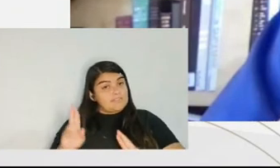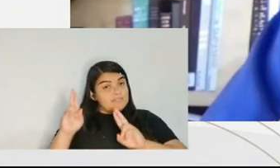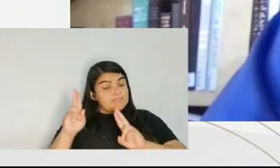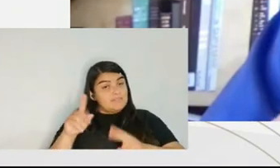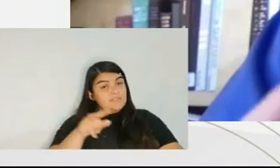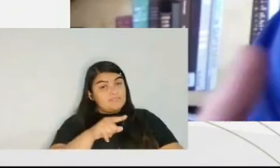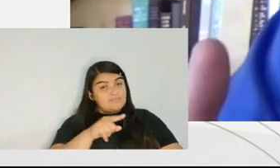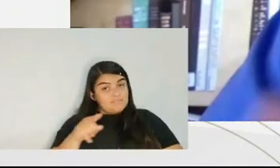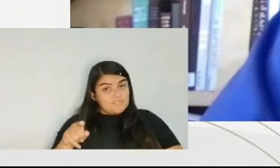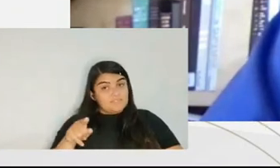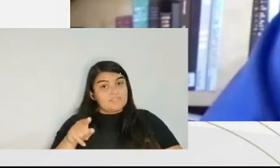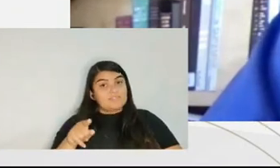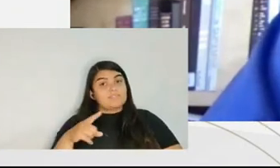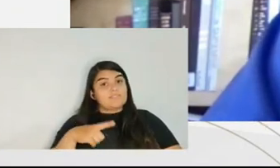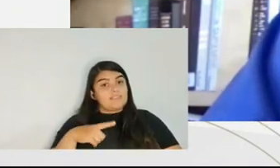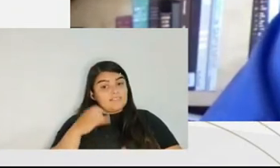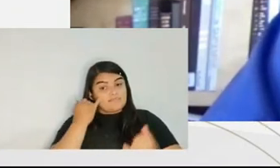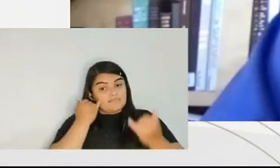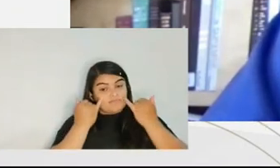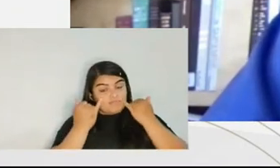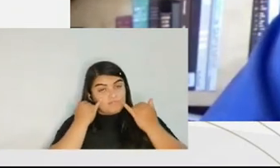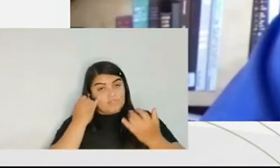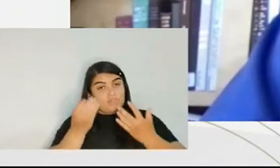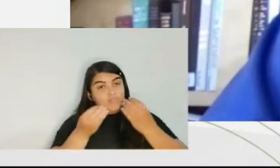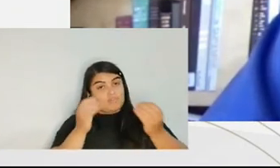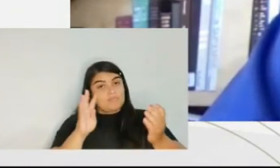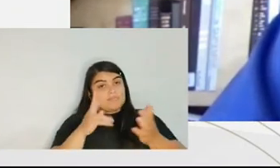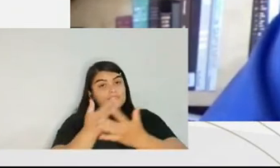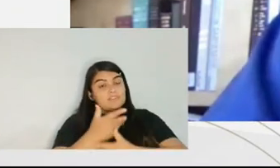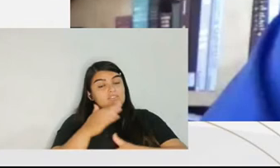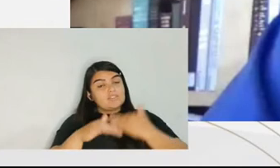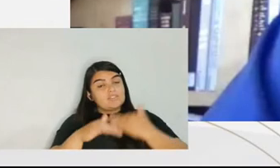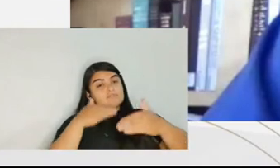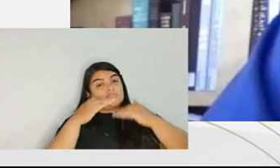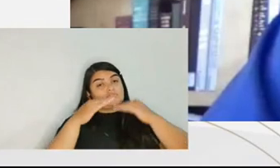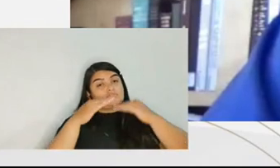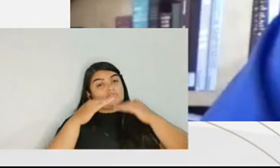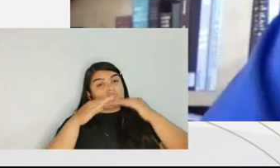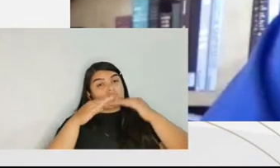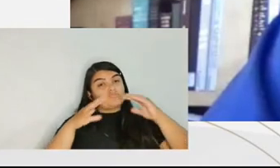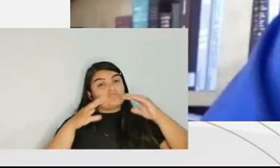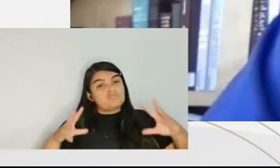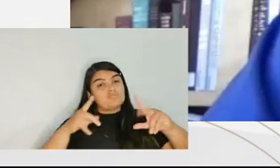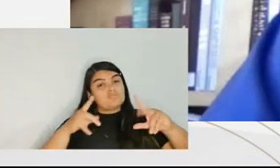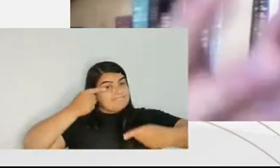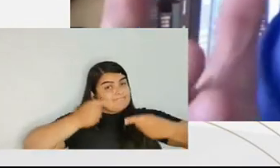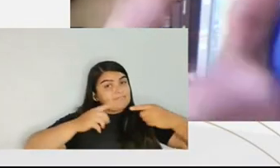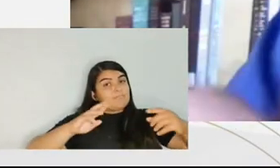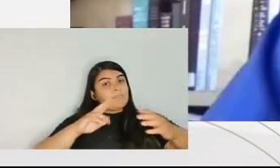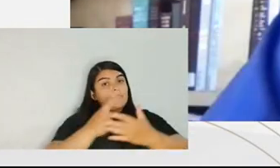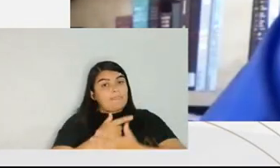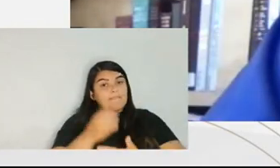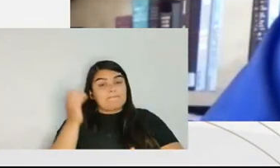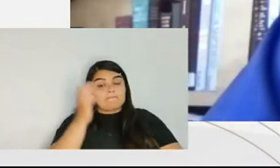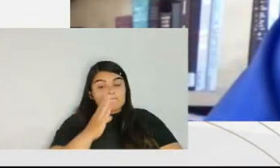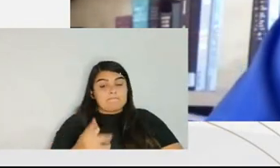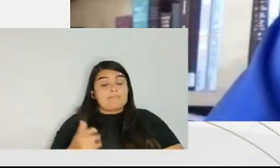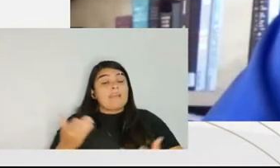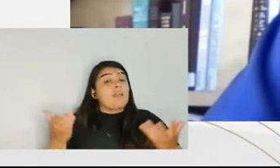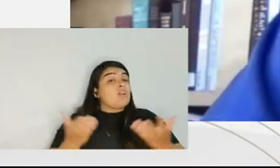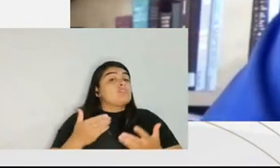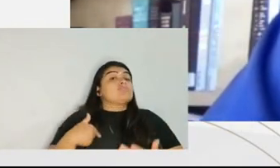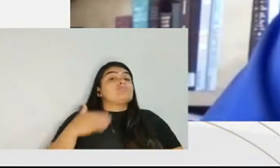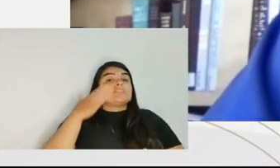in the debates that are now going on in Brazil. Now that I know about them, I will follow them with interest. But thank you very much again.